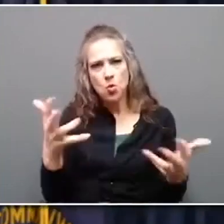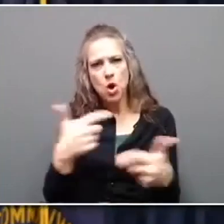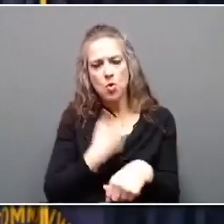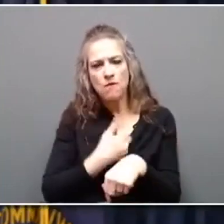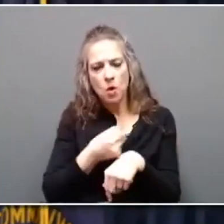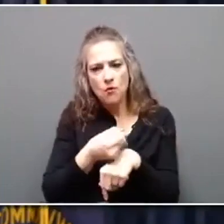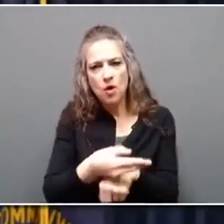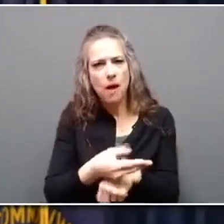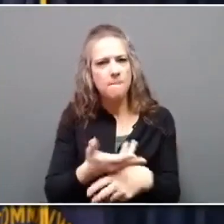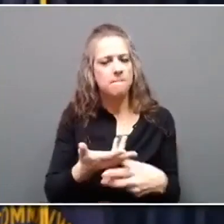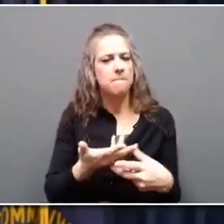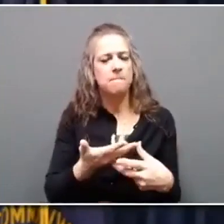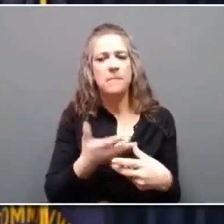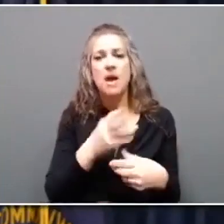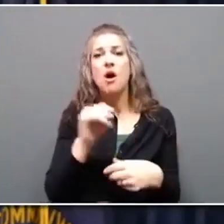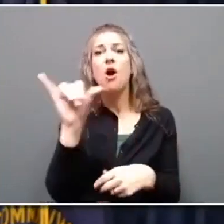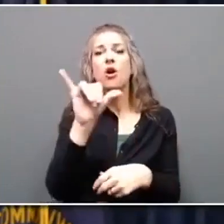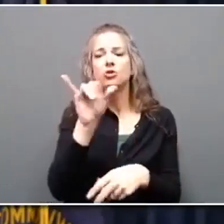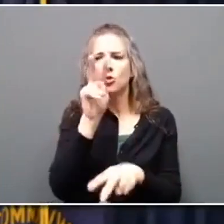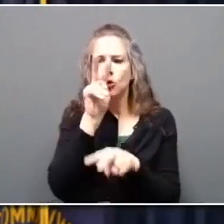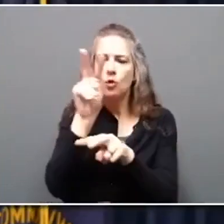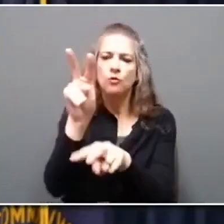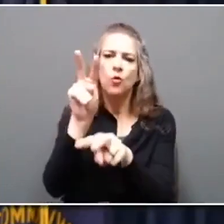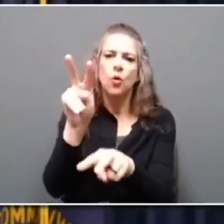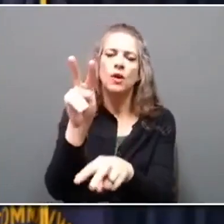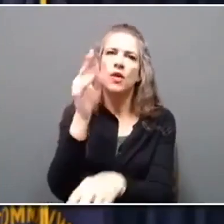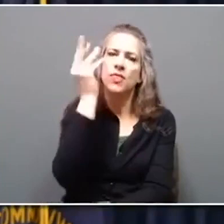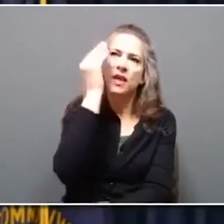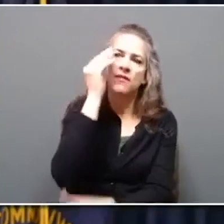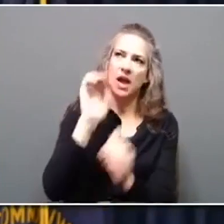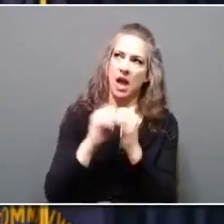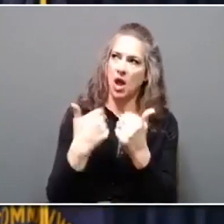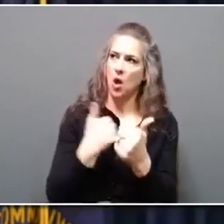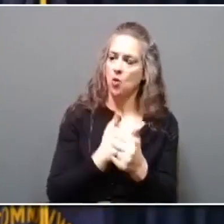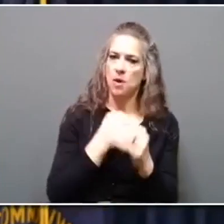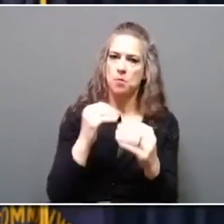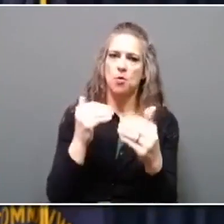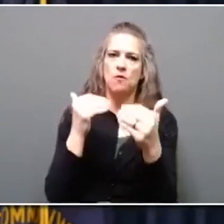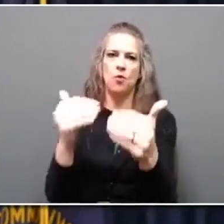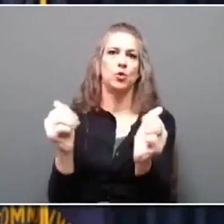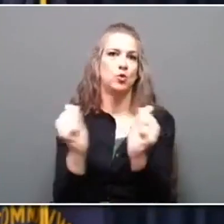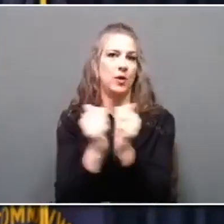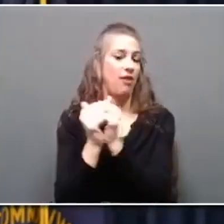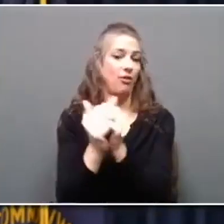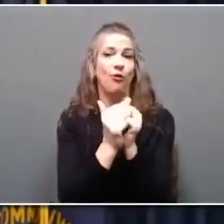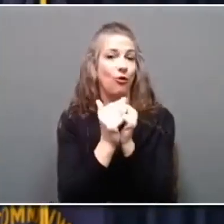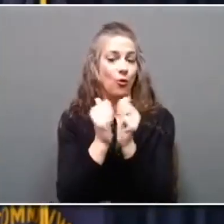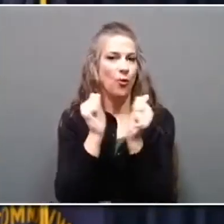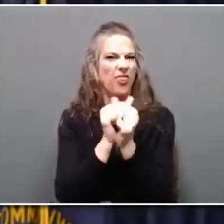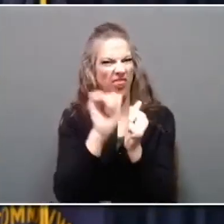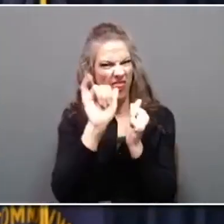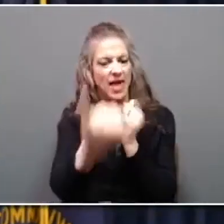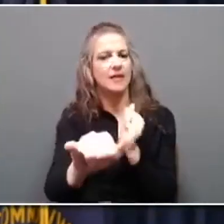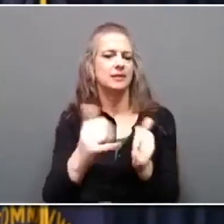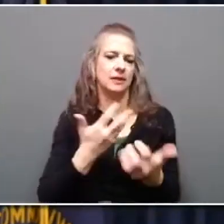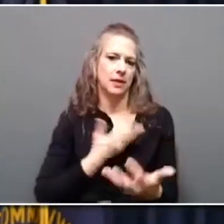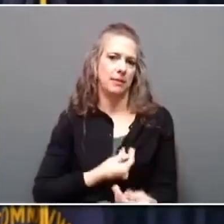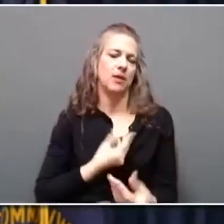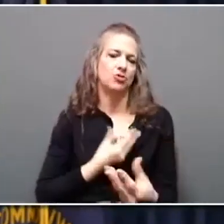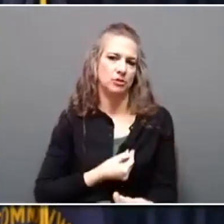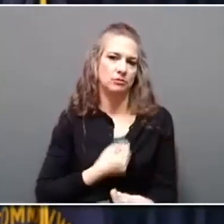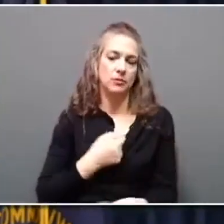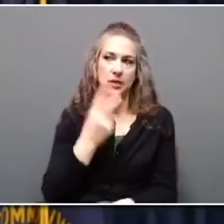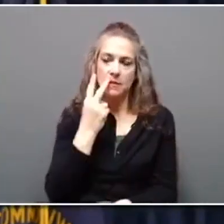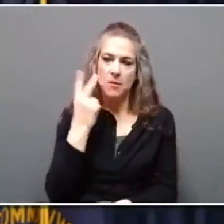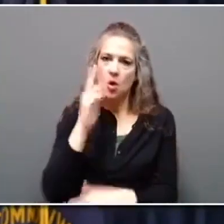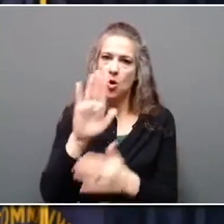also looking forward and thinking about how we can move forward together with that compassion. We think back on all those green